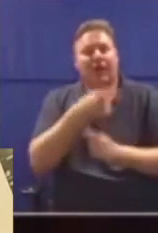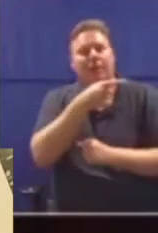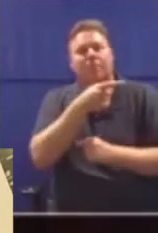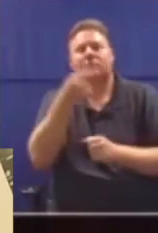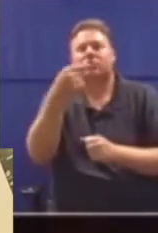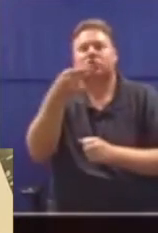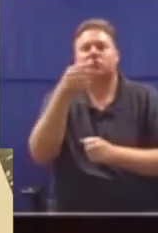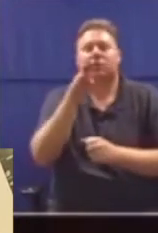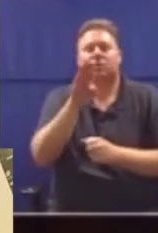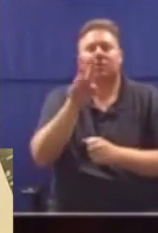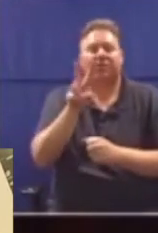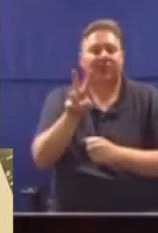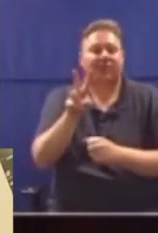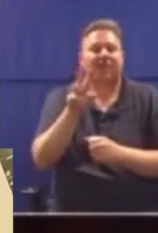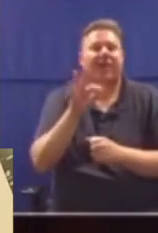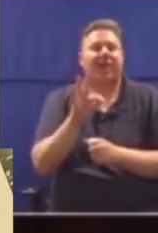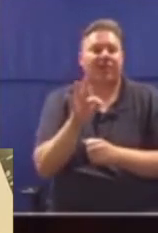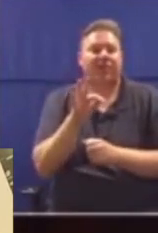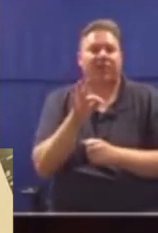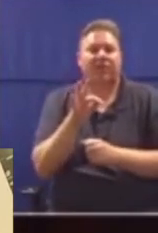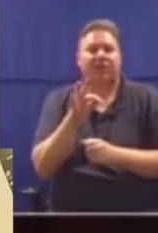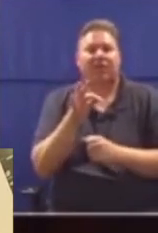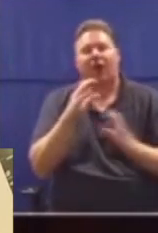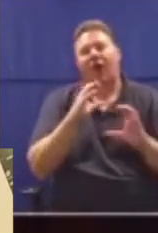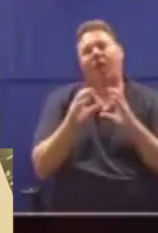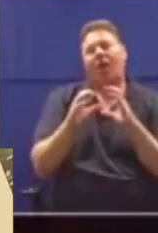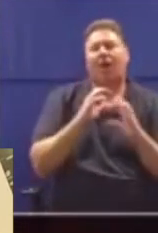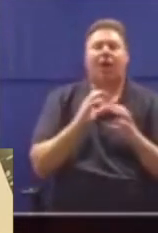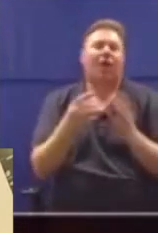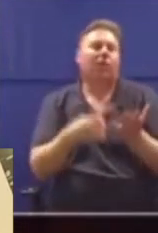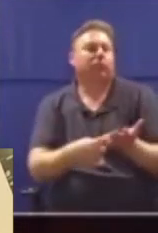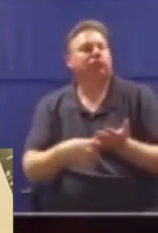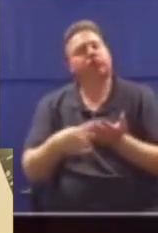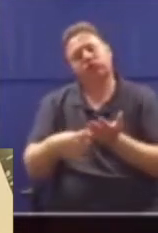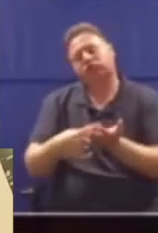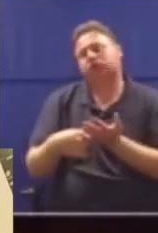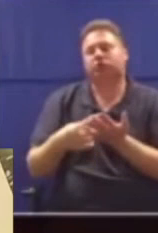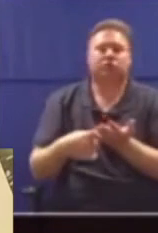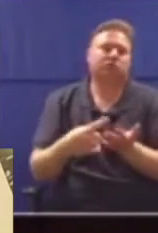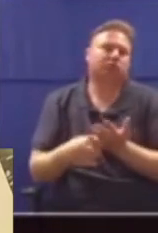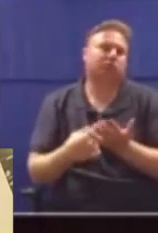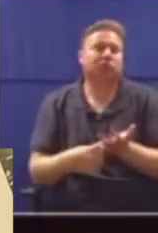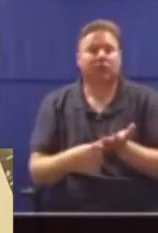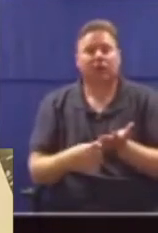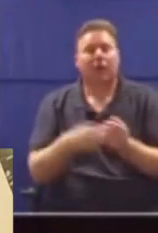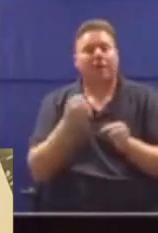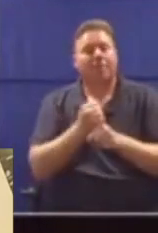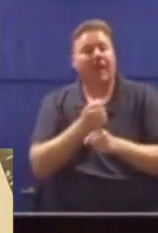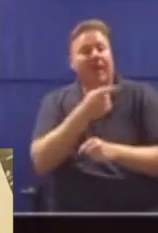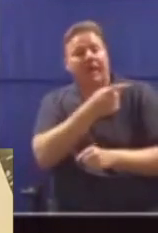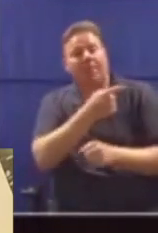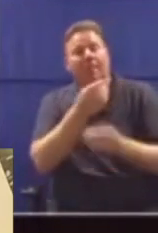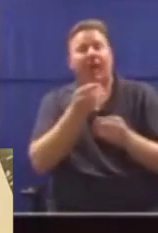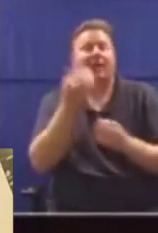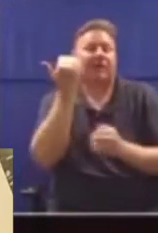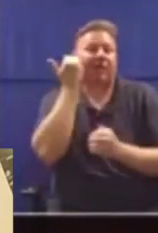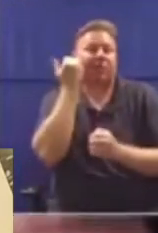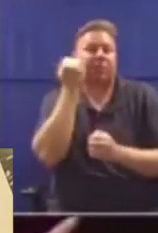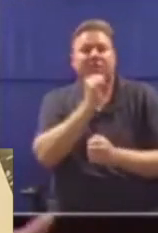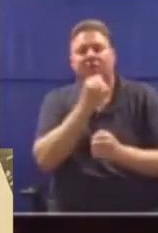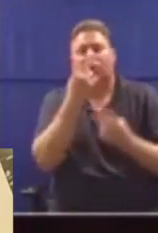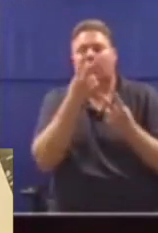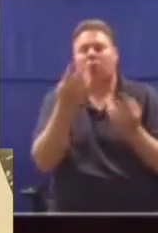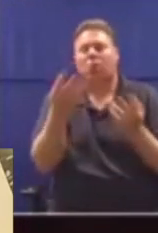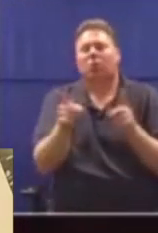gender-based violence and femicide remain a mere conversation appetizer that is meant to make him and his government seem somewhat